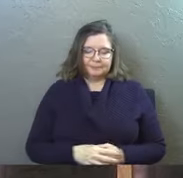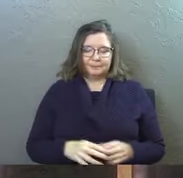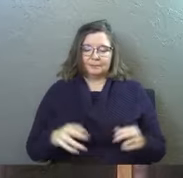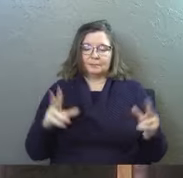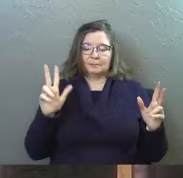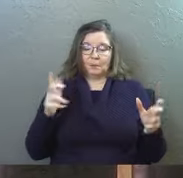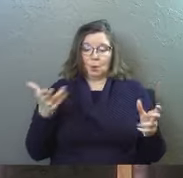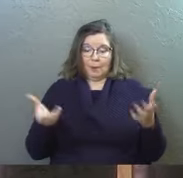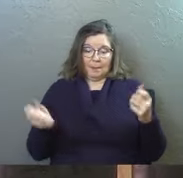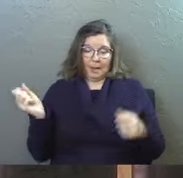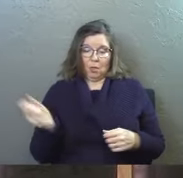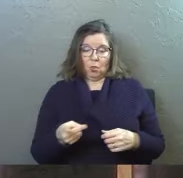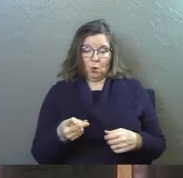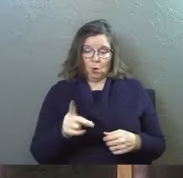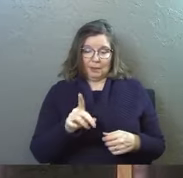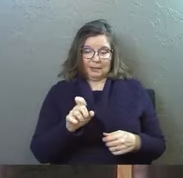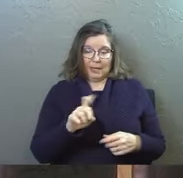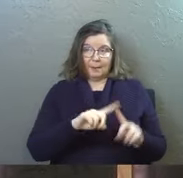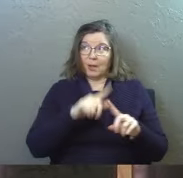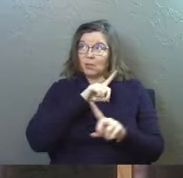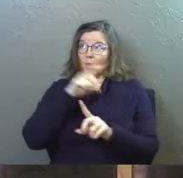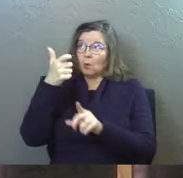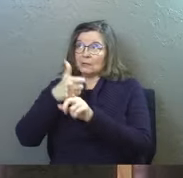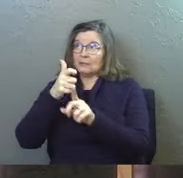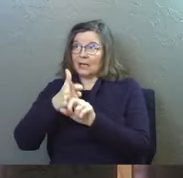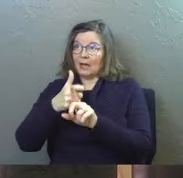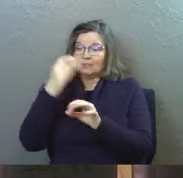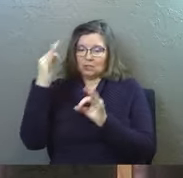we may throw the dice but the Lord determines how they fall